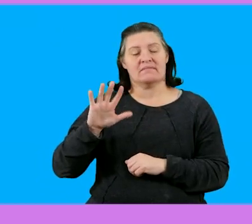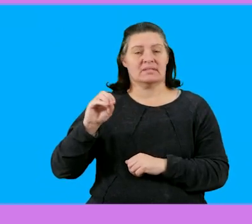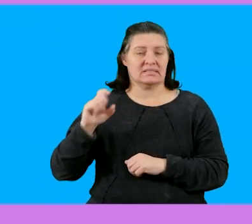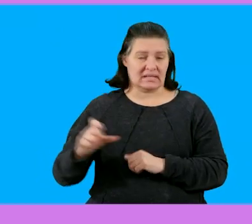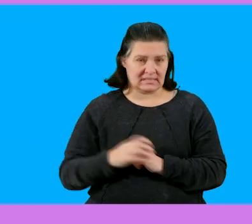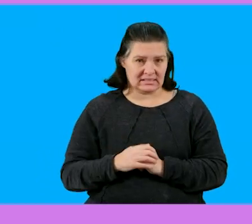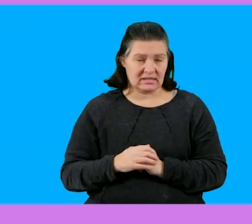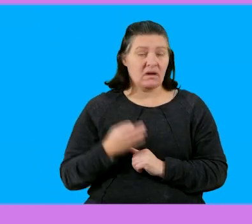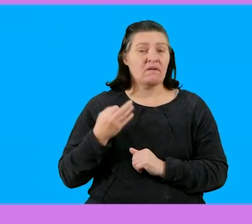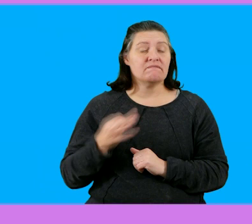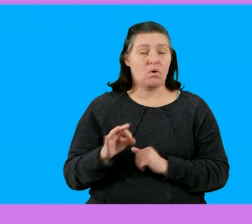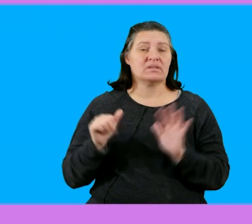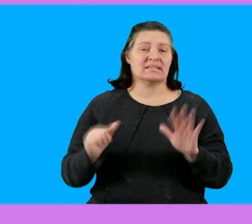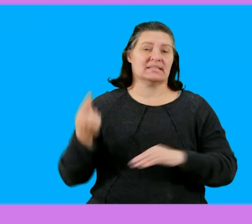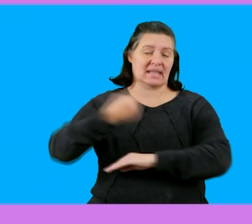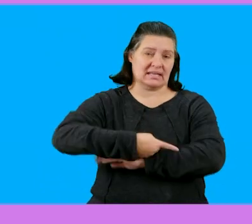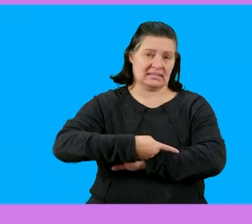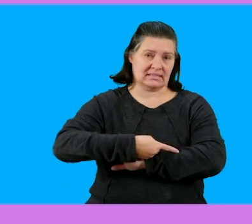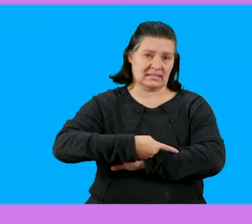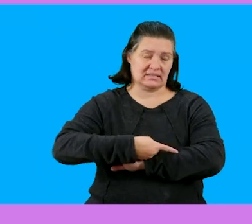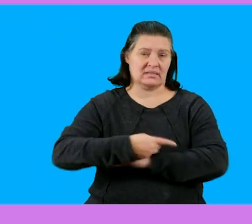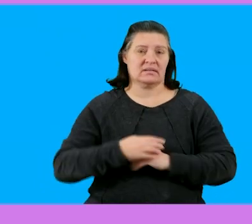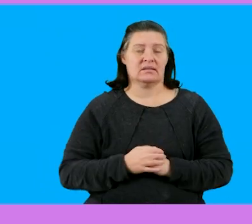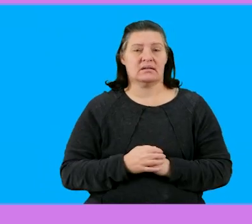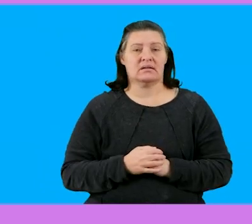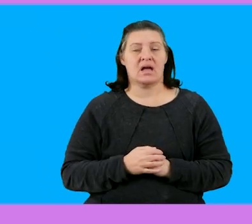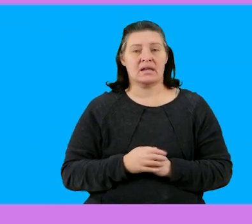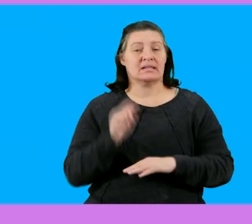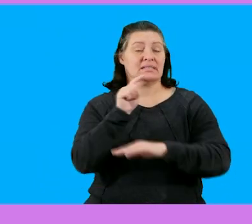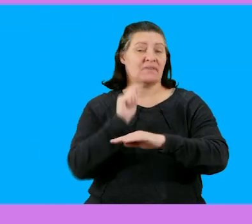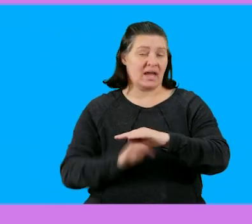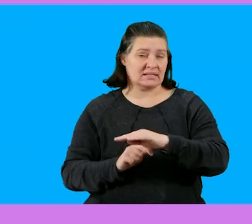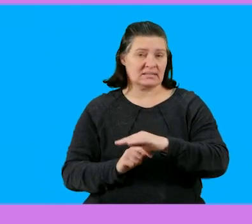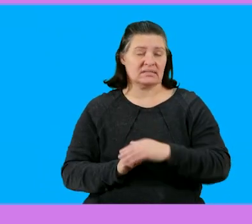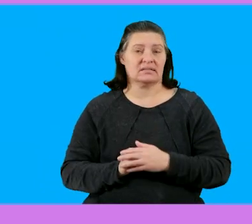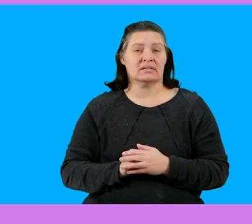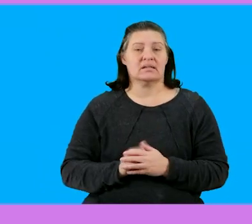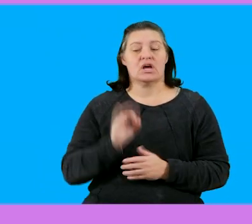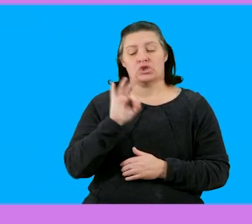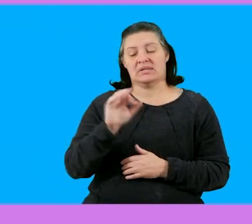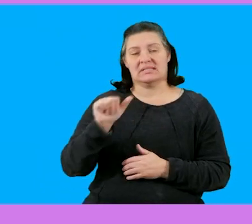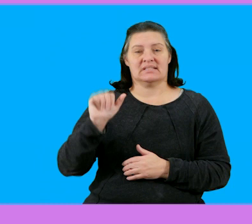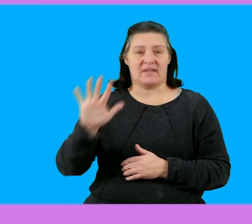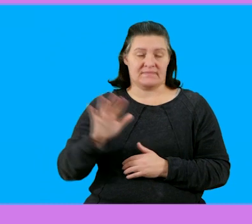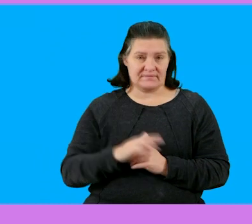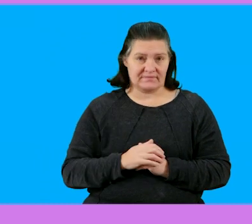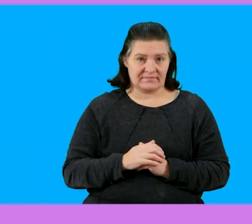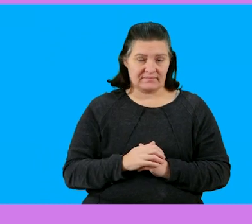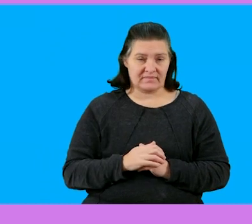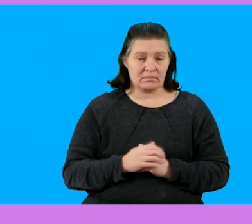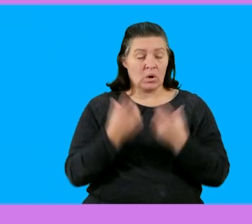50 cents it was for six days and I'll divide that by 365